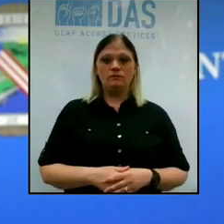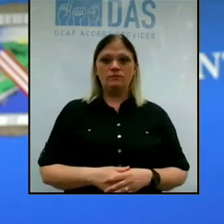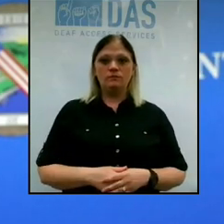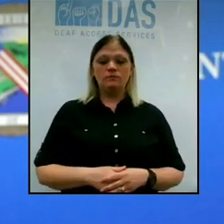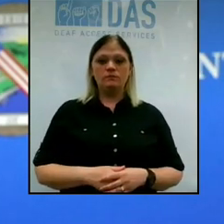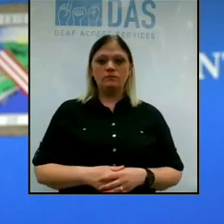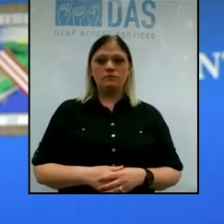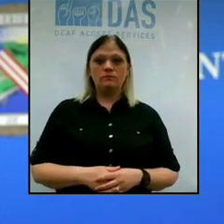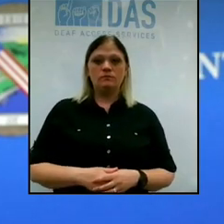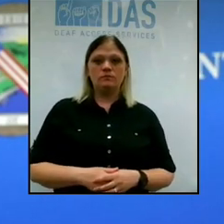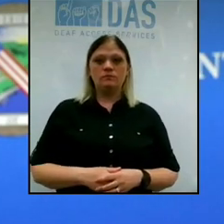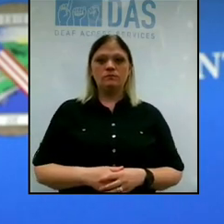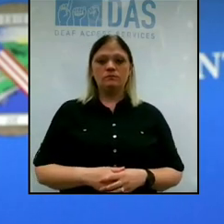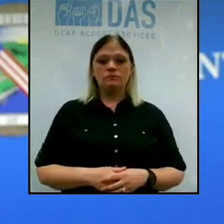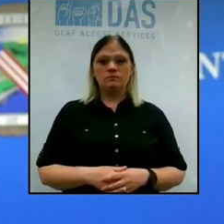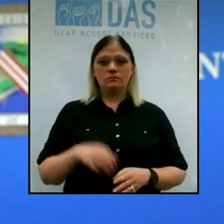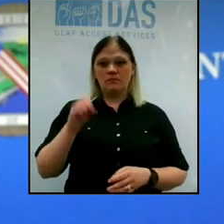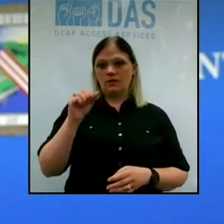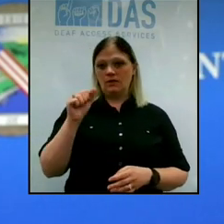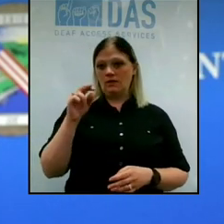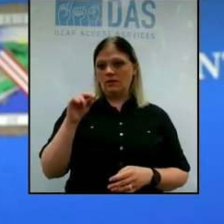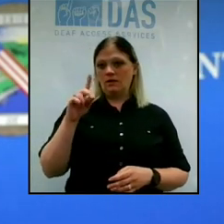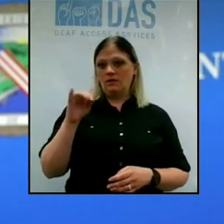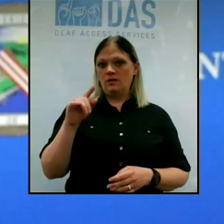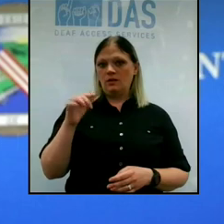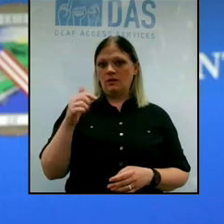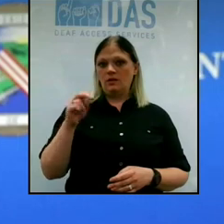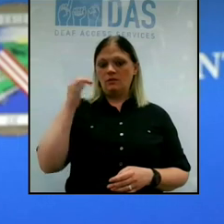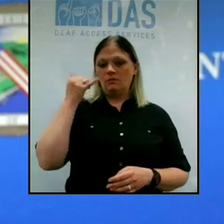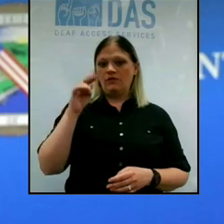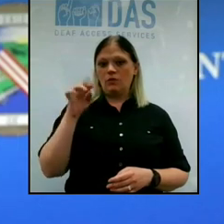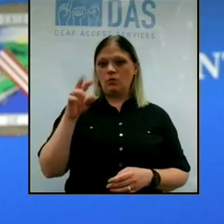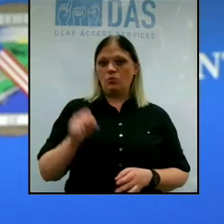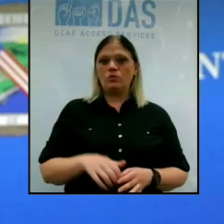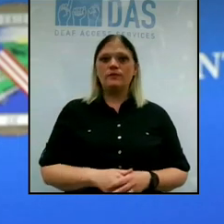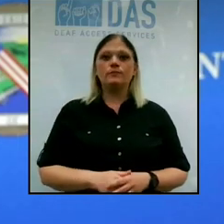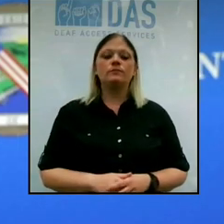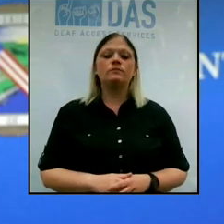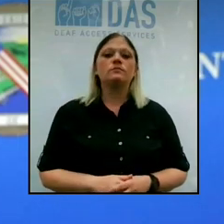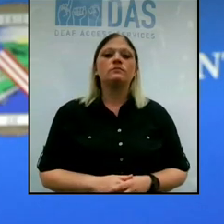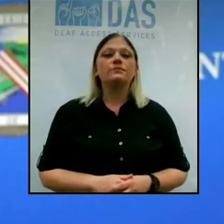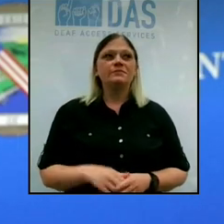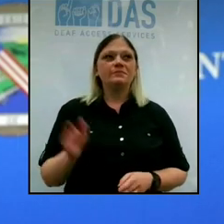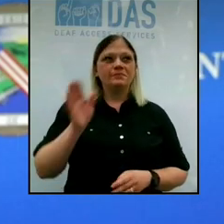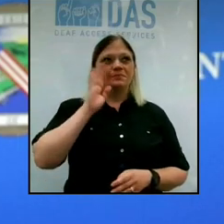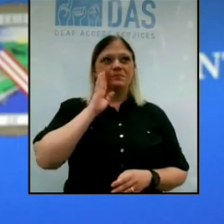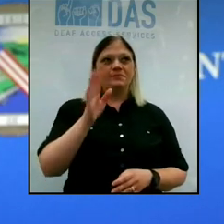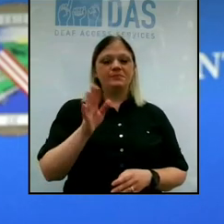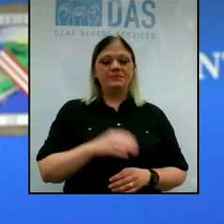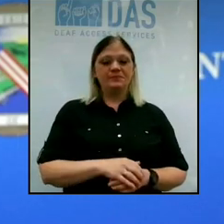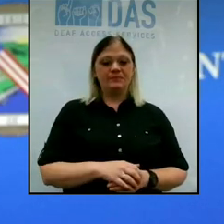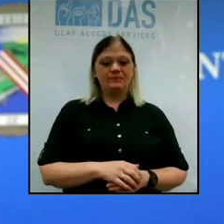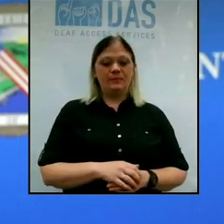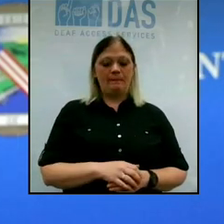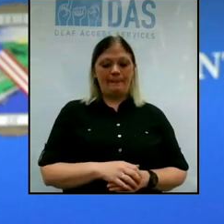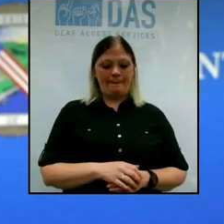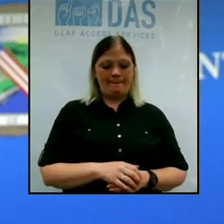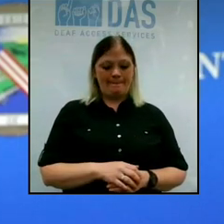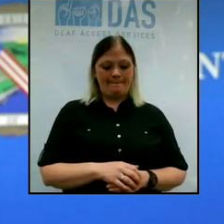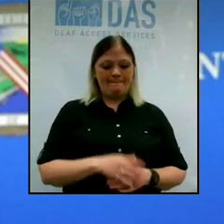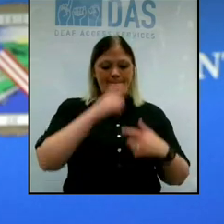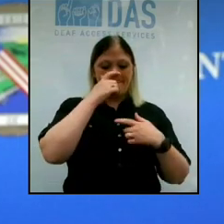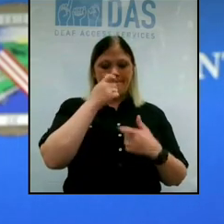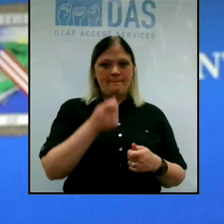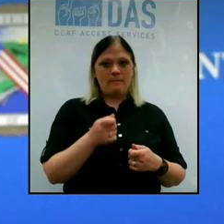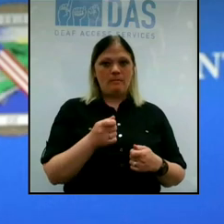question is going to be Sandy Tan from the Buffalo News. Hi, Dr. Burskine. Hi. I was interested